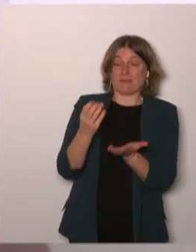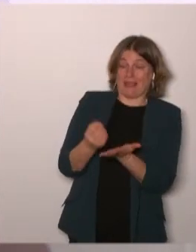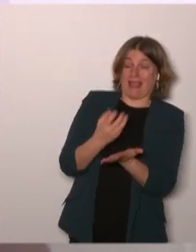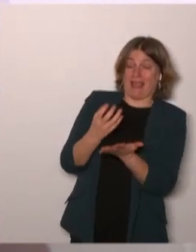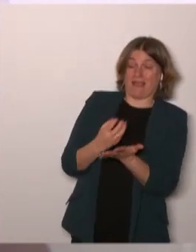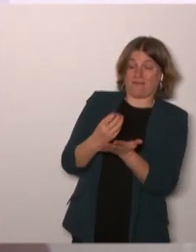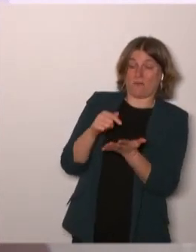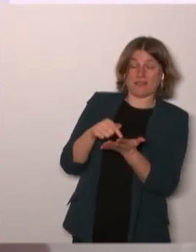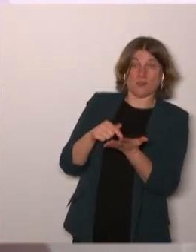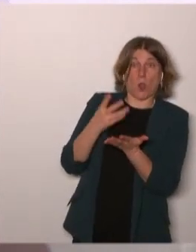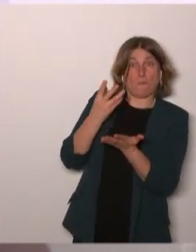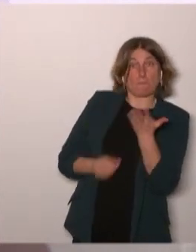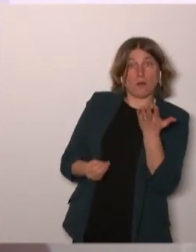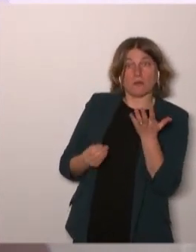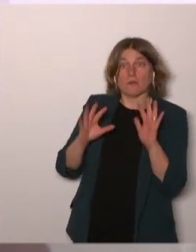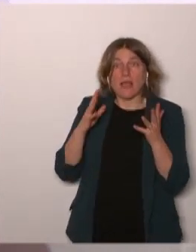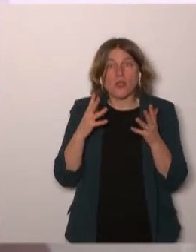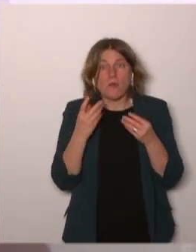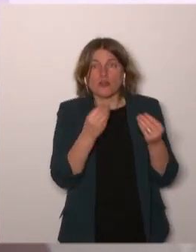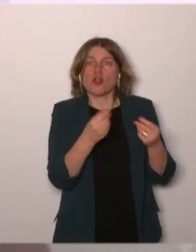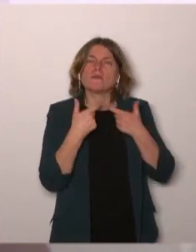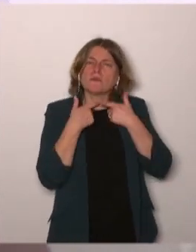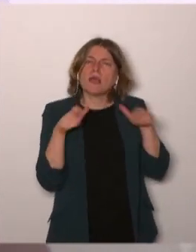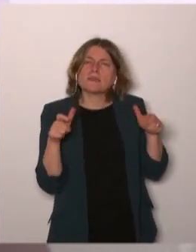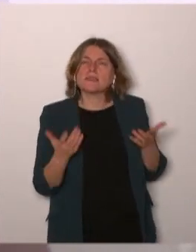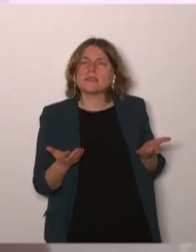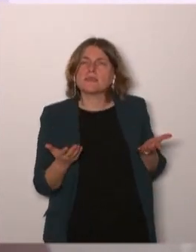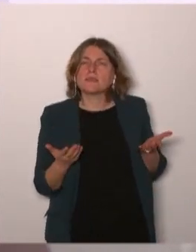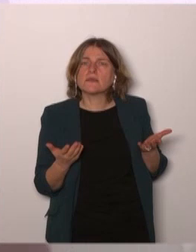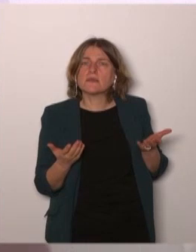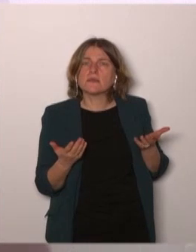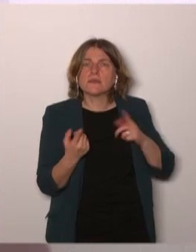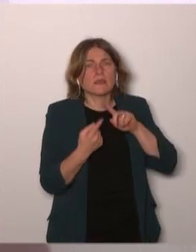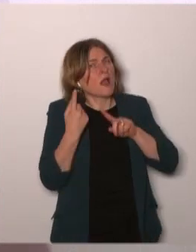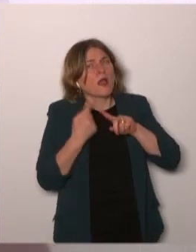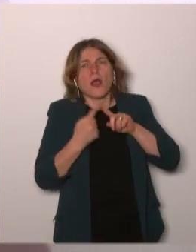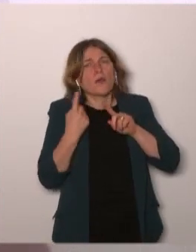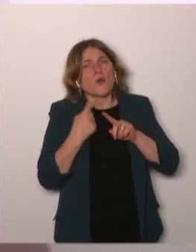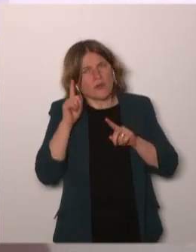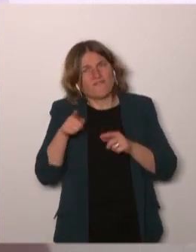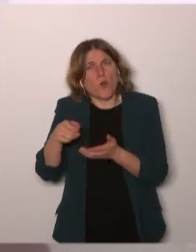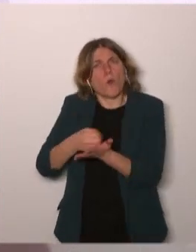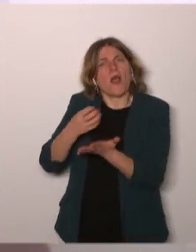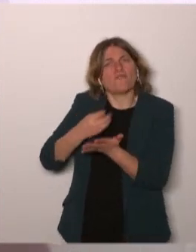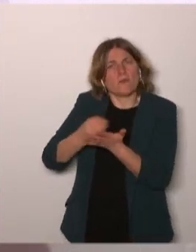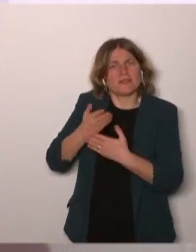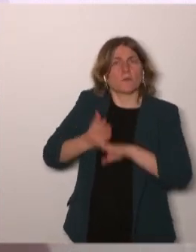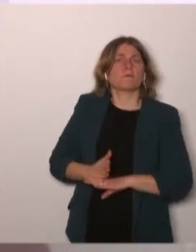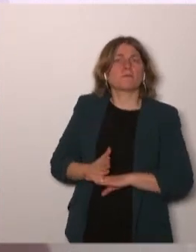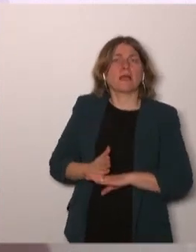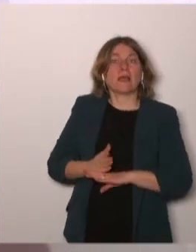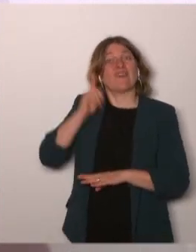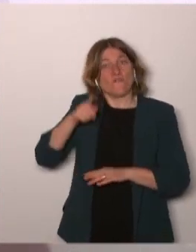access so that's for me important so maybe maybe but that's an hypothesis that we should verify